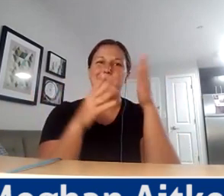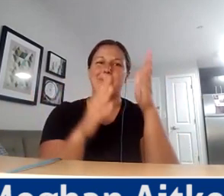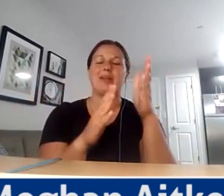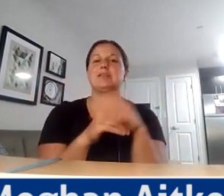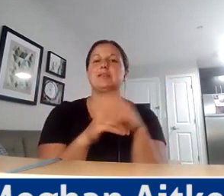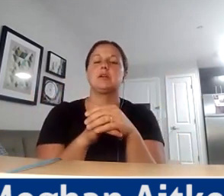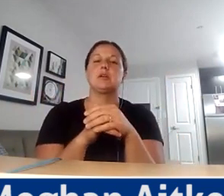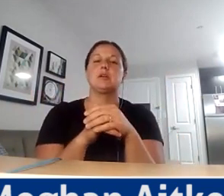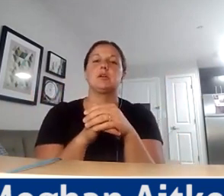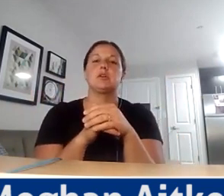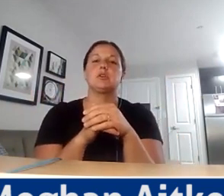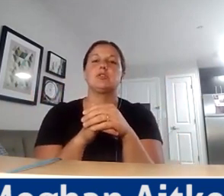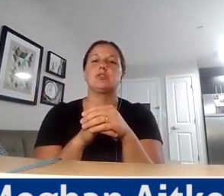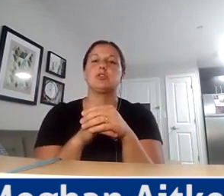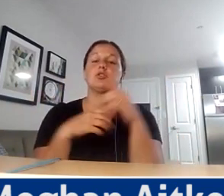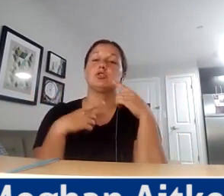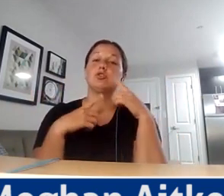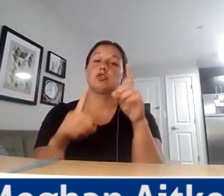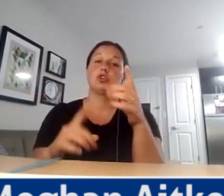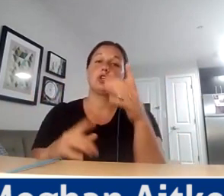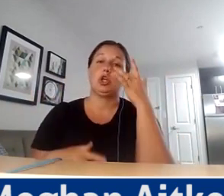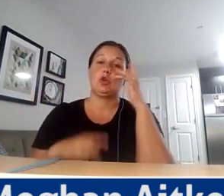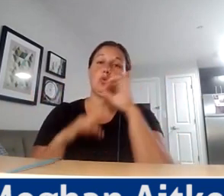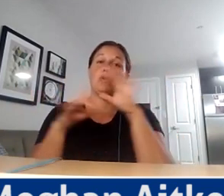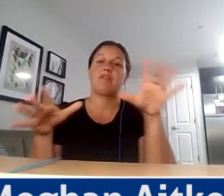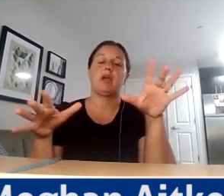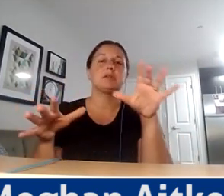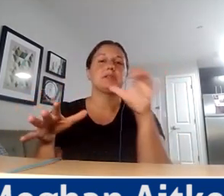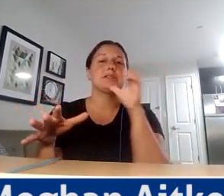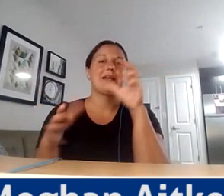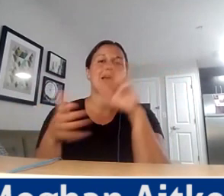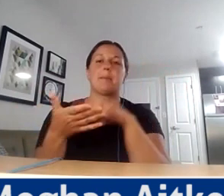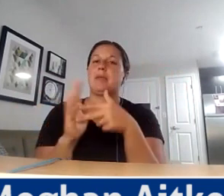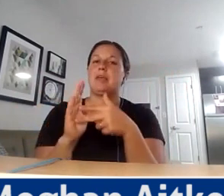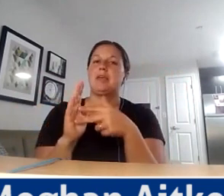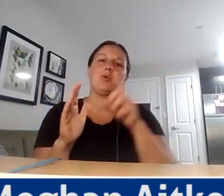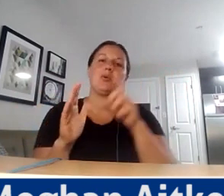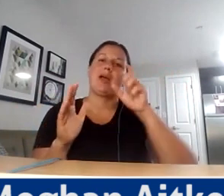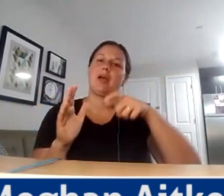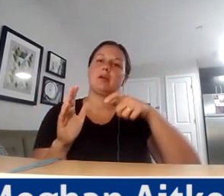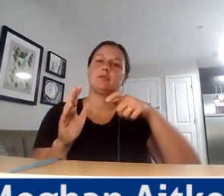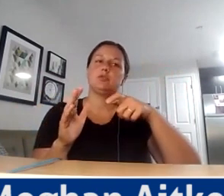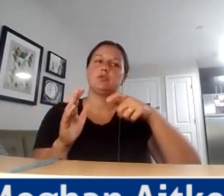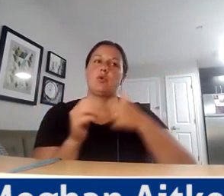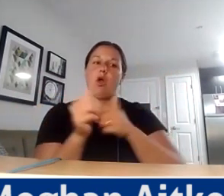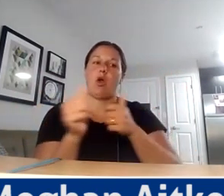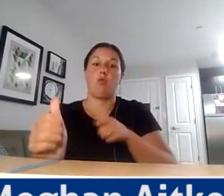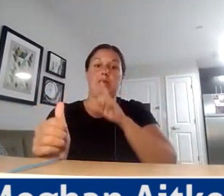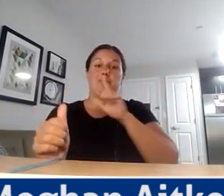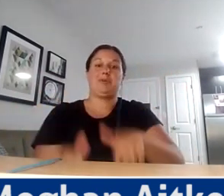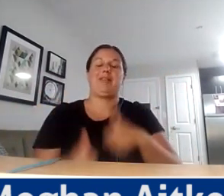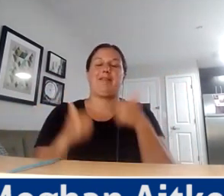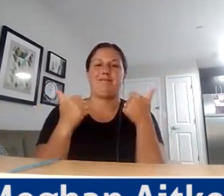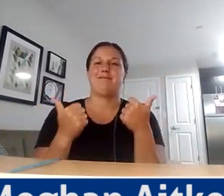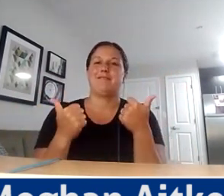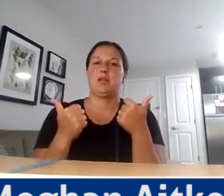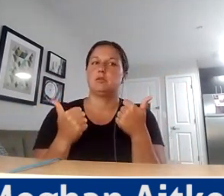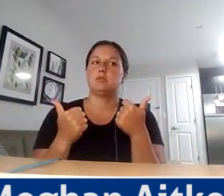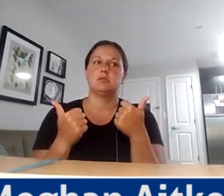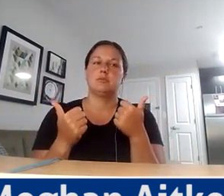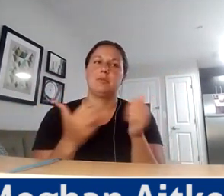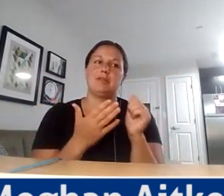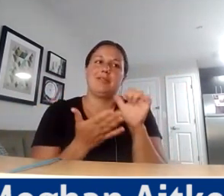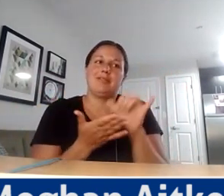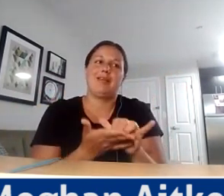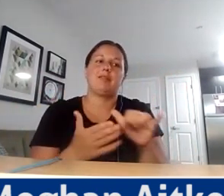way. There's no need during a global pandemic to run away from reality. It just is what it is and it's about where we go from here. So that's going to wrap us